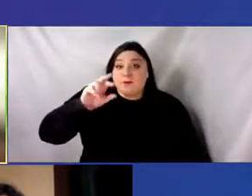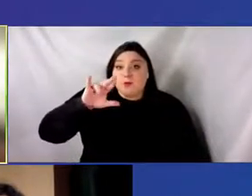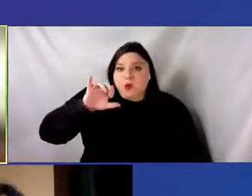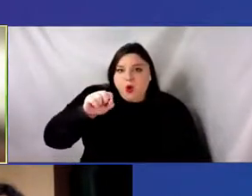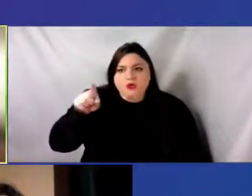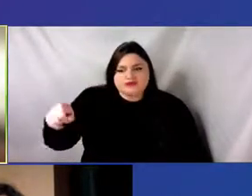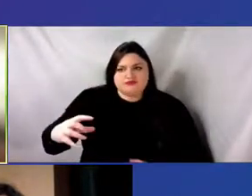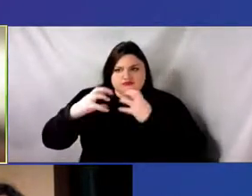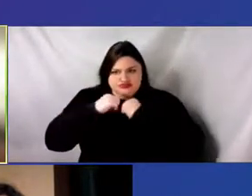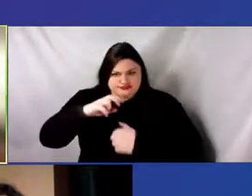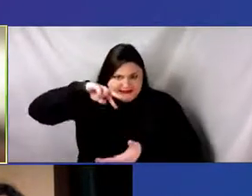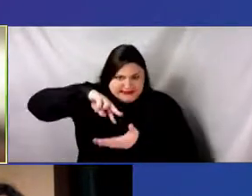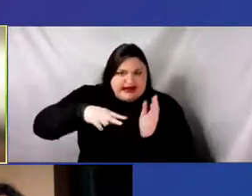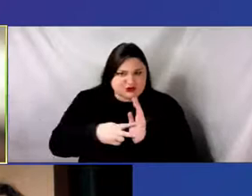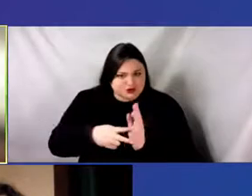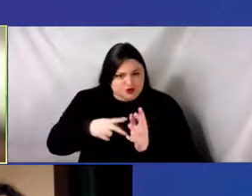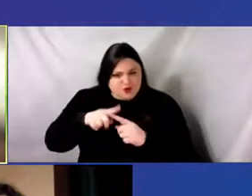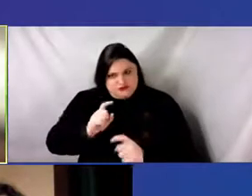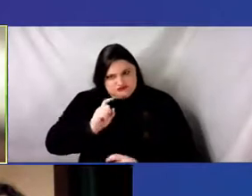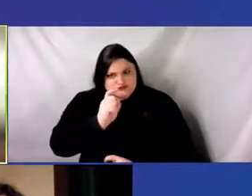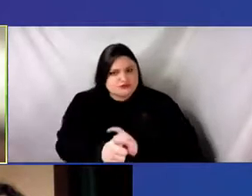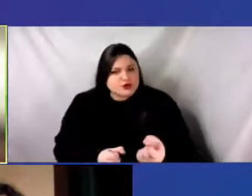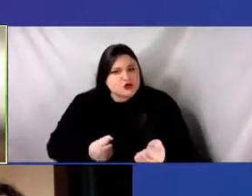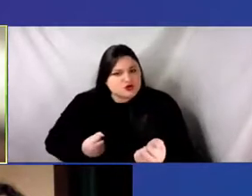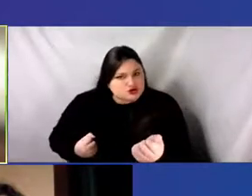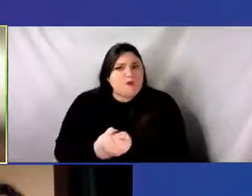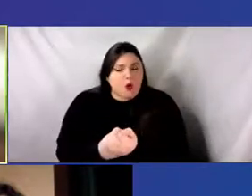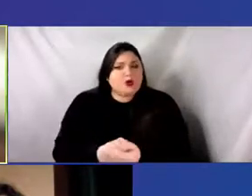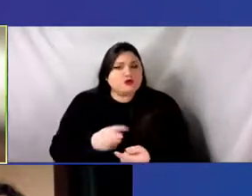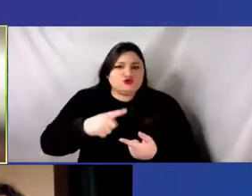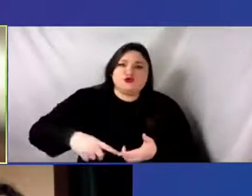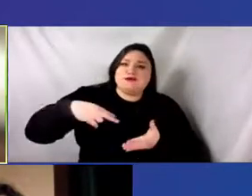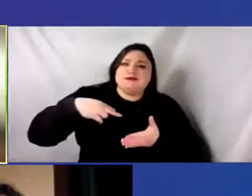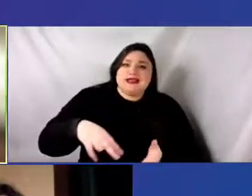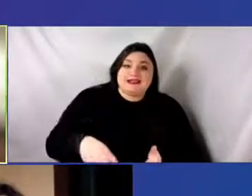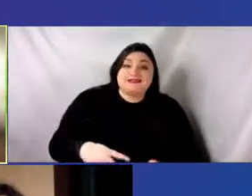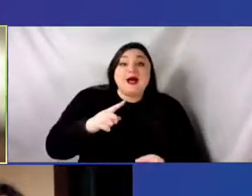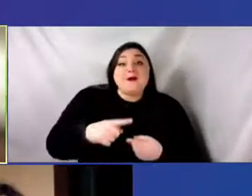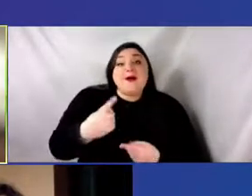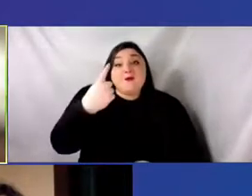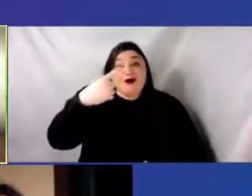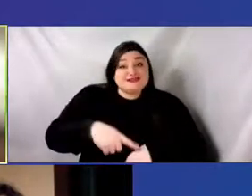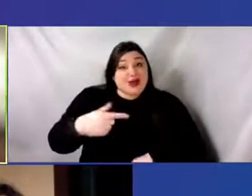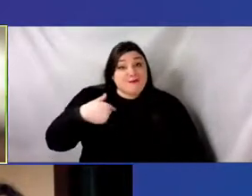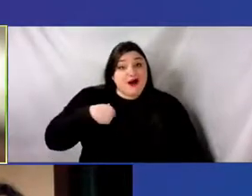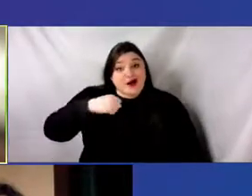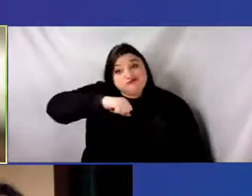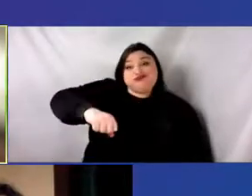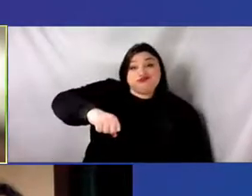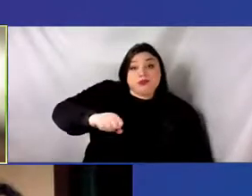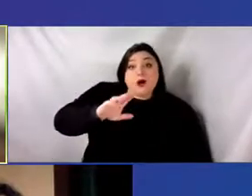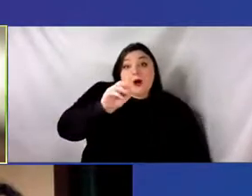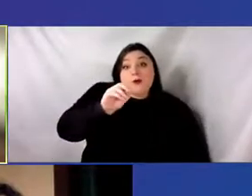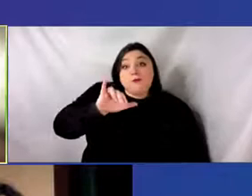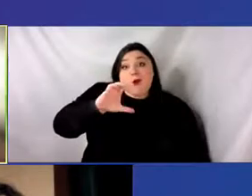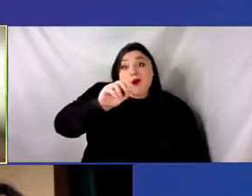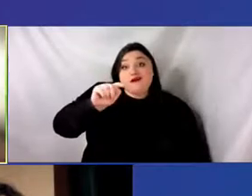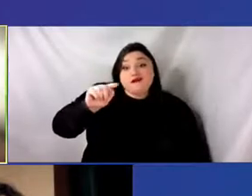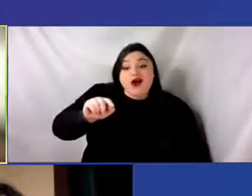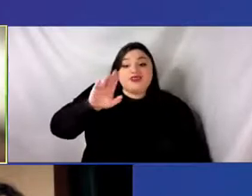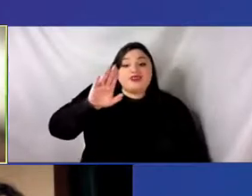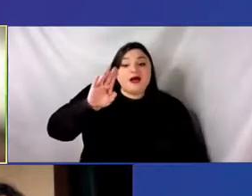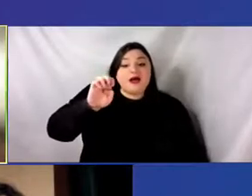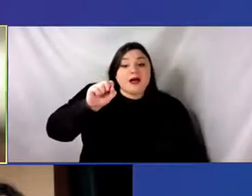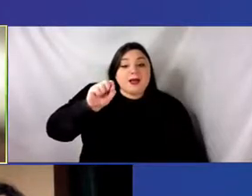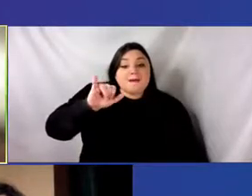dance. And I actually once boycotted, uh, the Bessies Award because of that funding and their relationship with